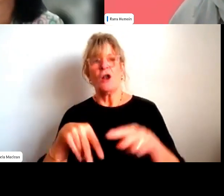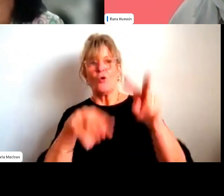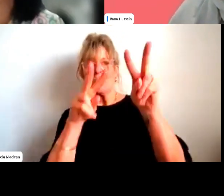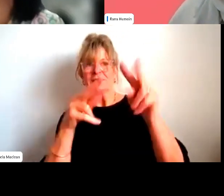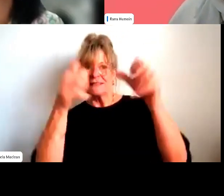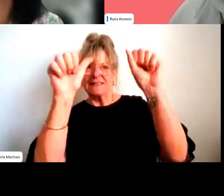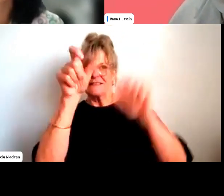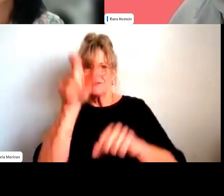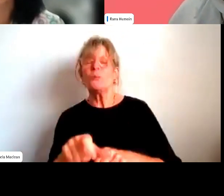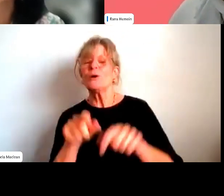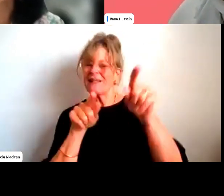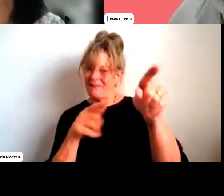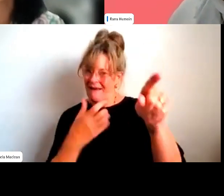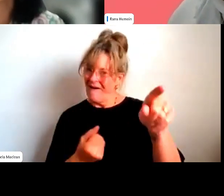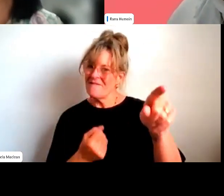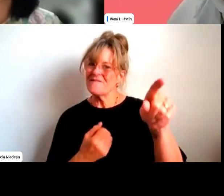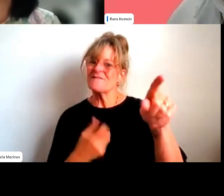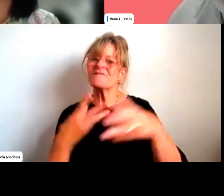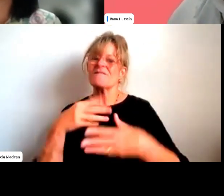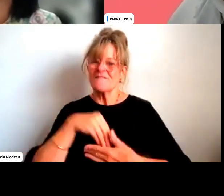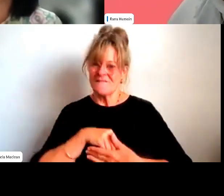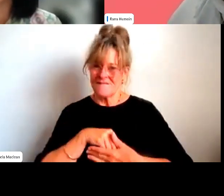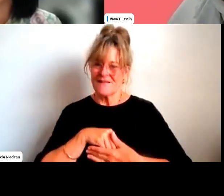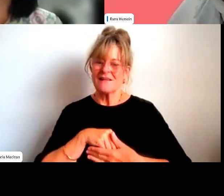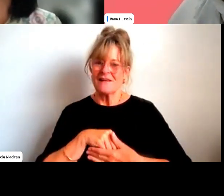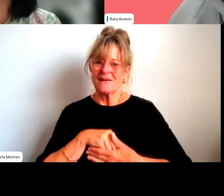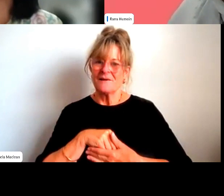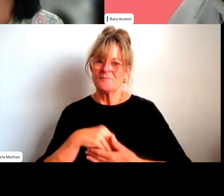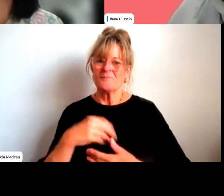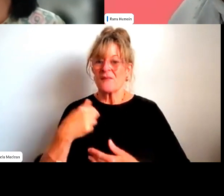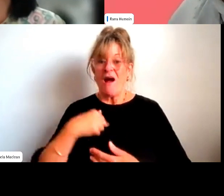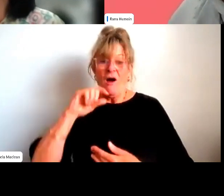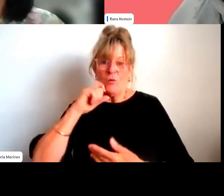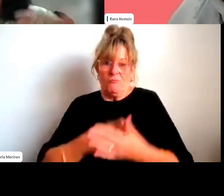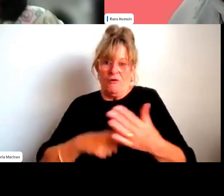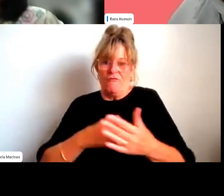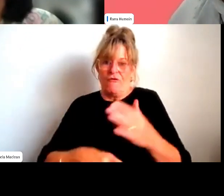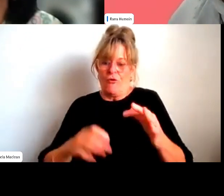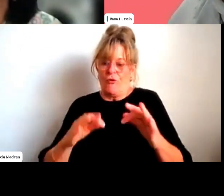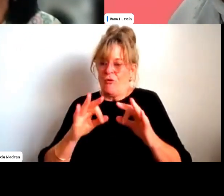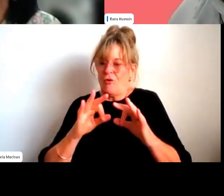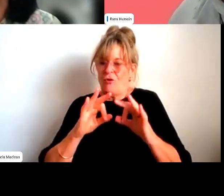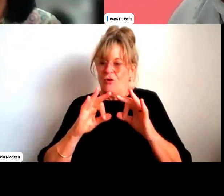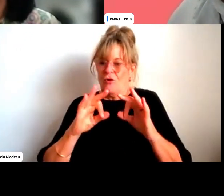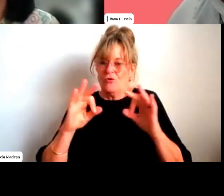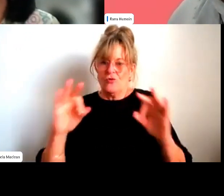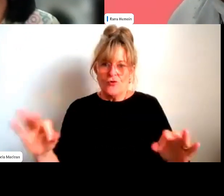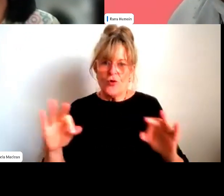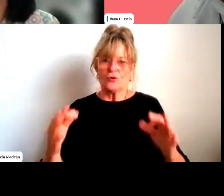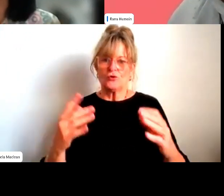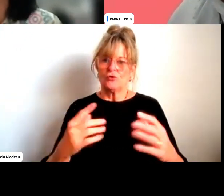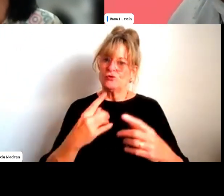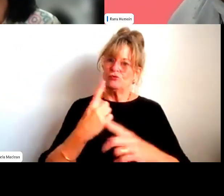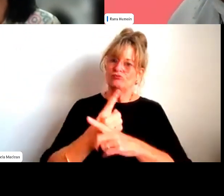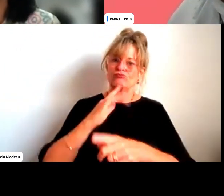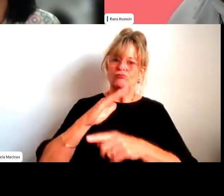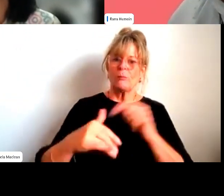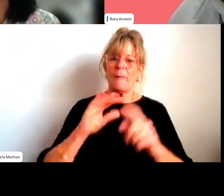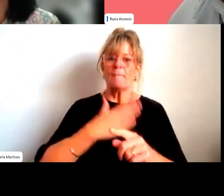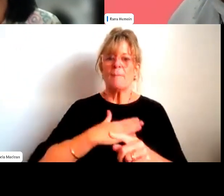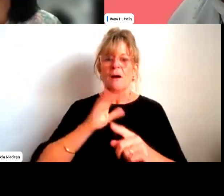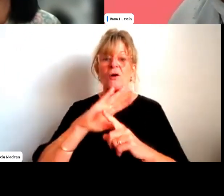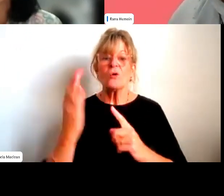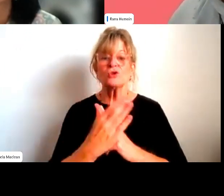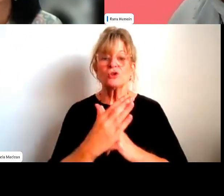So I usually try not to confirm. I would prefer not to have, I think I bring the strengths that others can use and we can complement